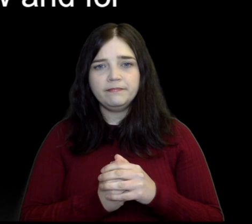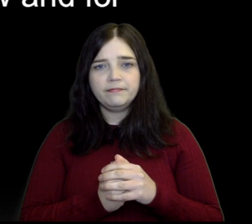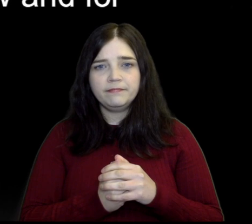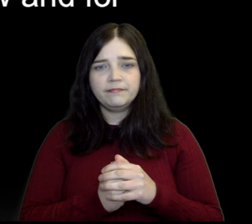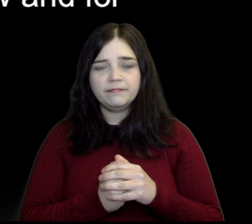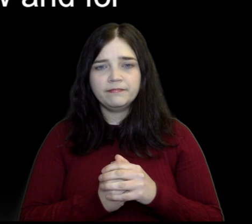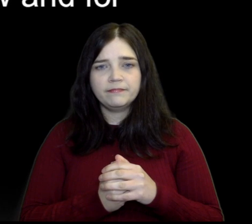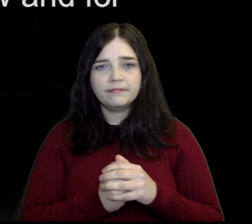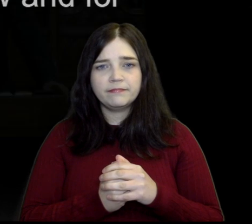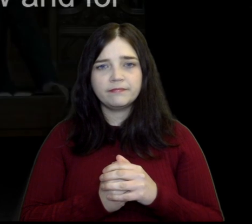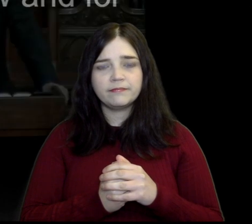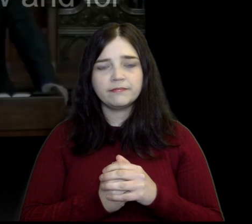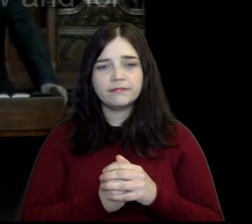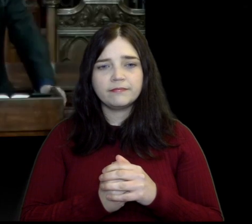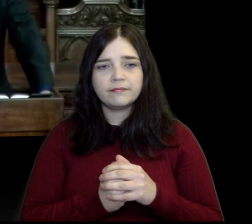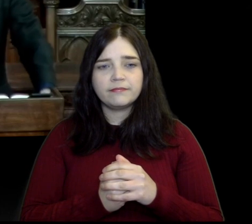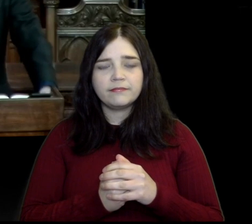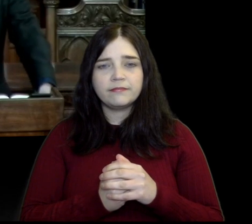Amen